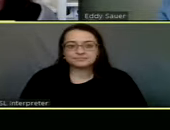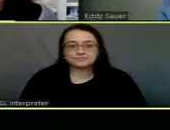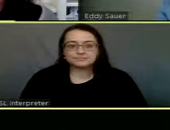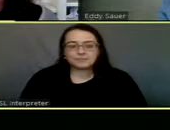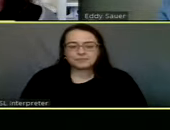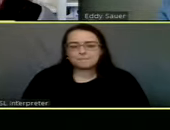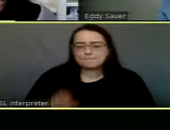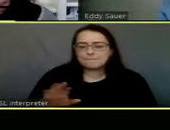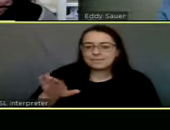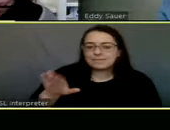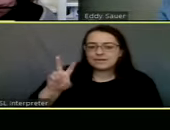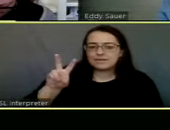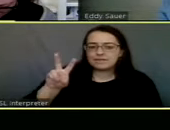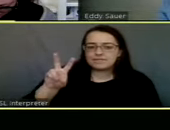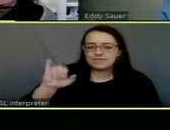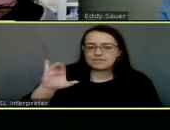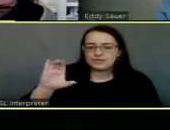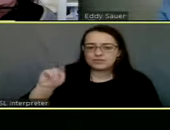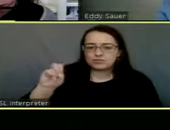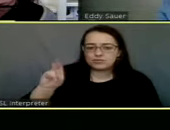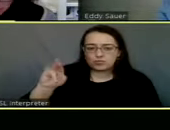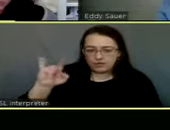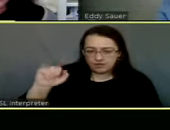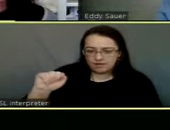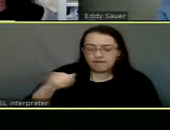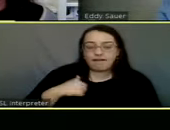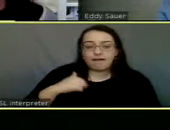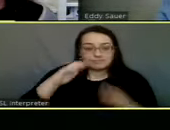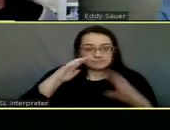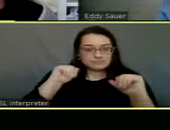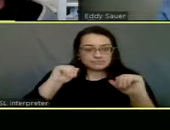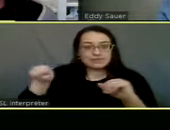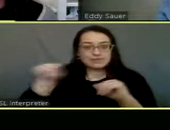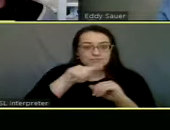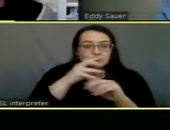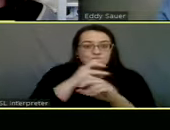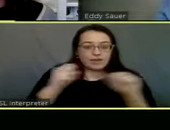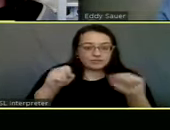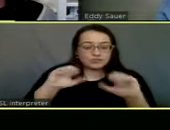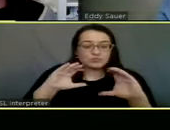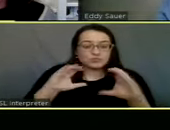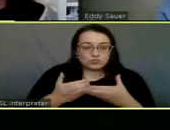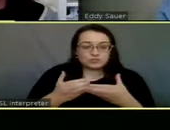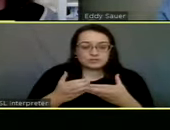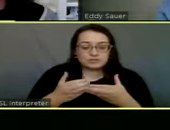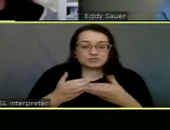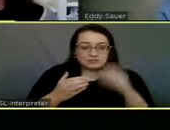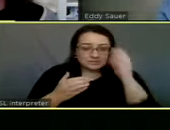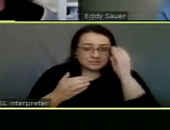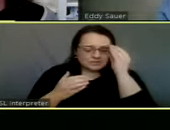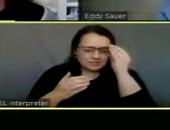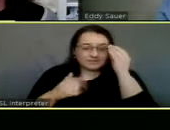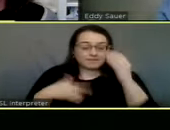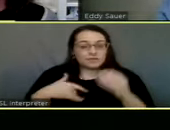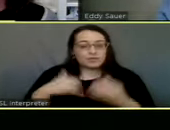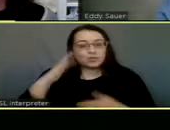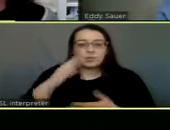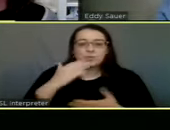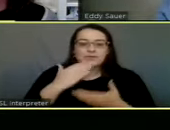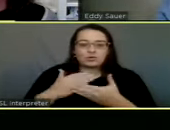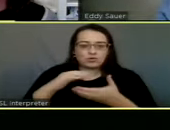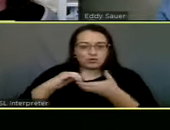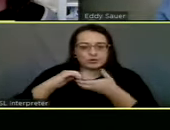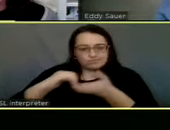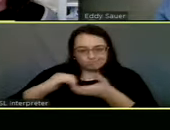Victoria, I really expect that, um, these rescue groups will be, they really will be partners in